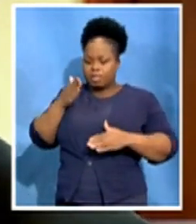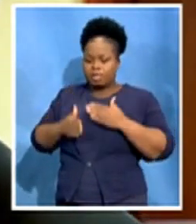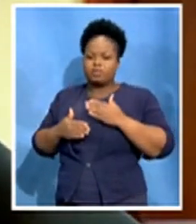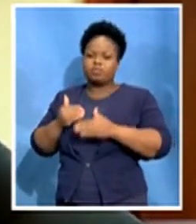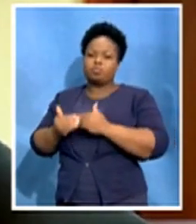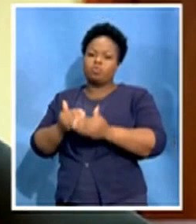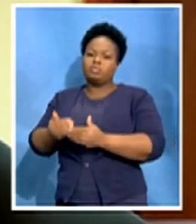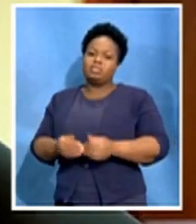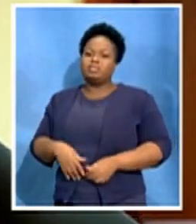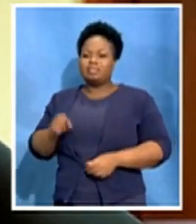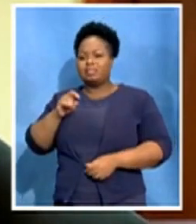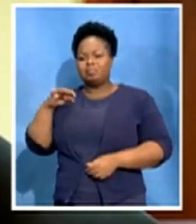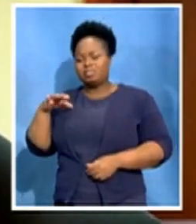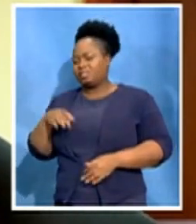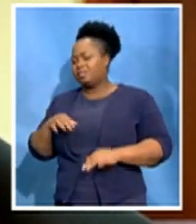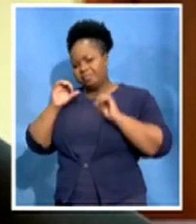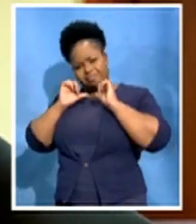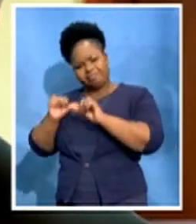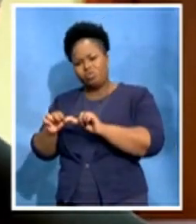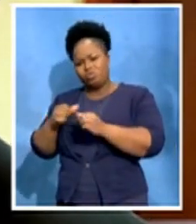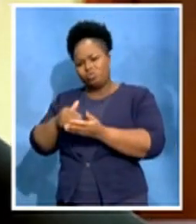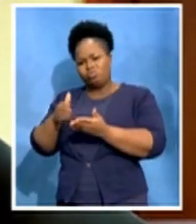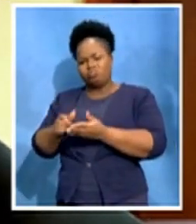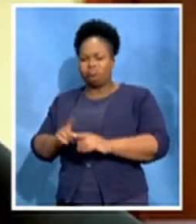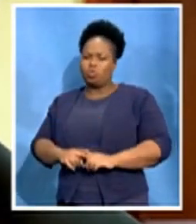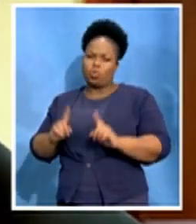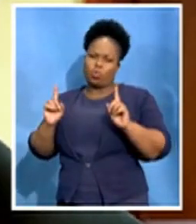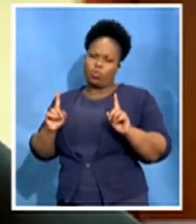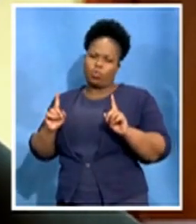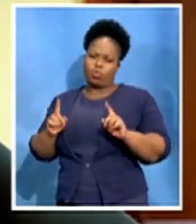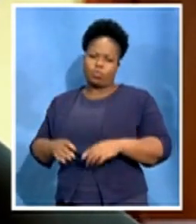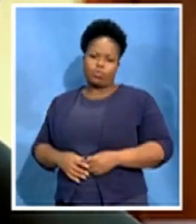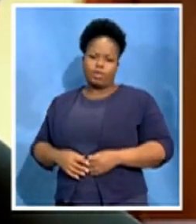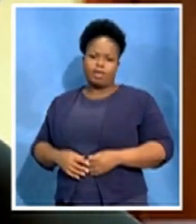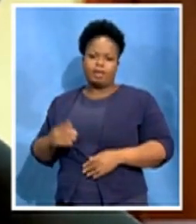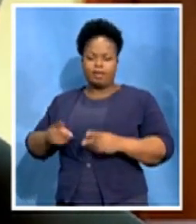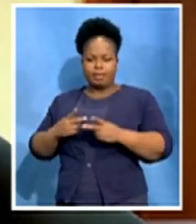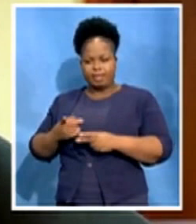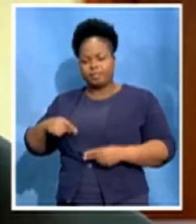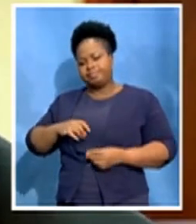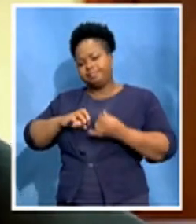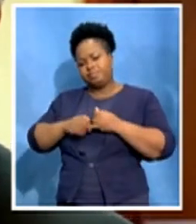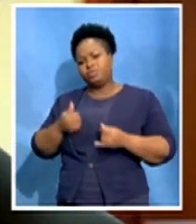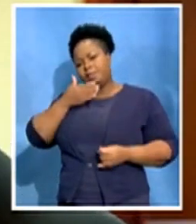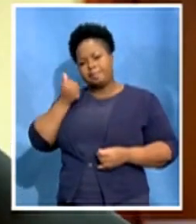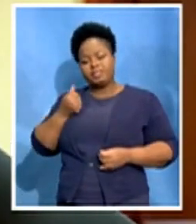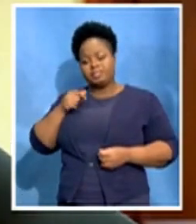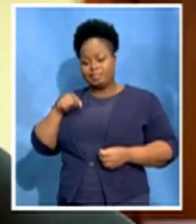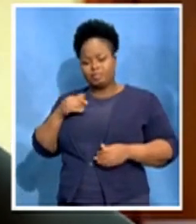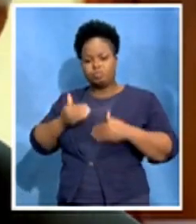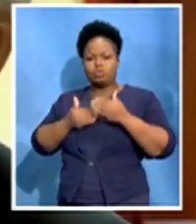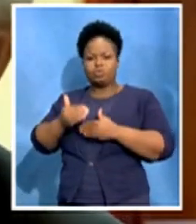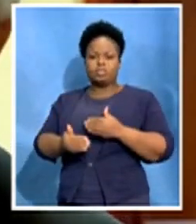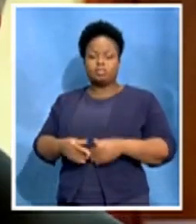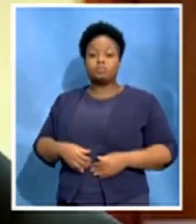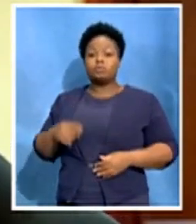in dismissing those particular employees. And we are going to do our best in this process. And this is only now that the SABC has